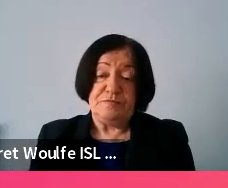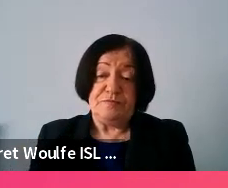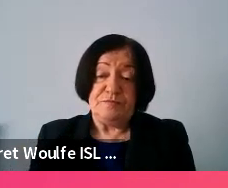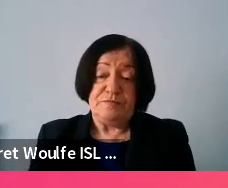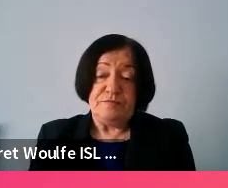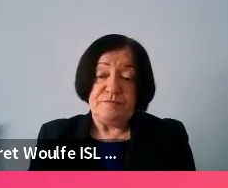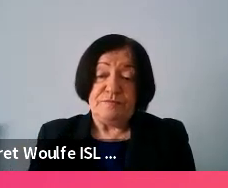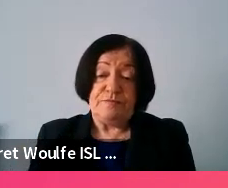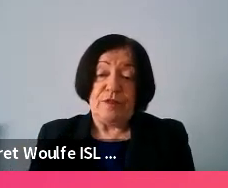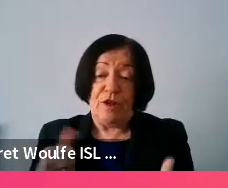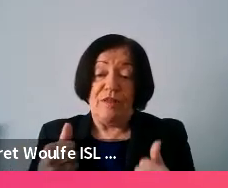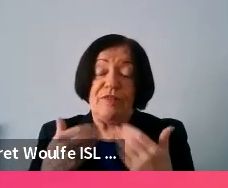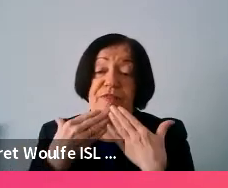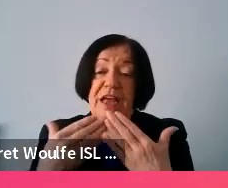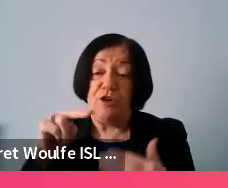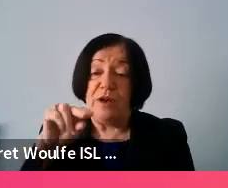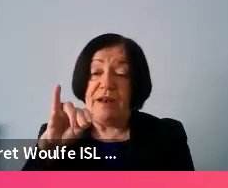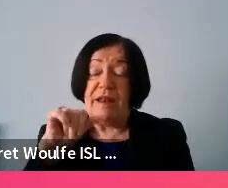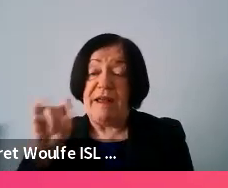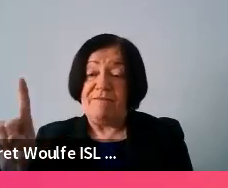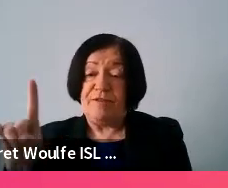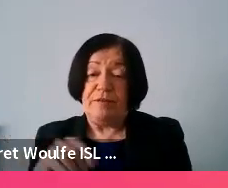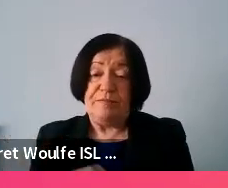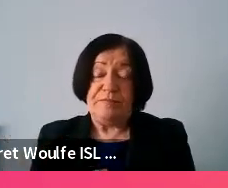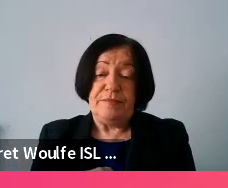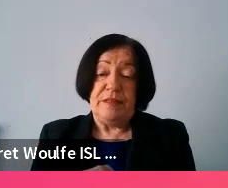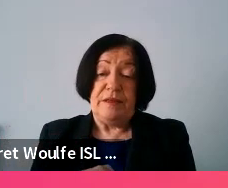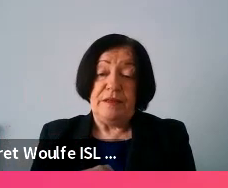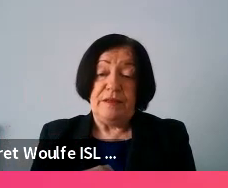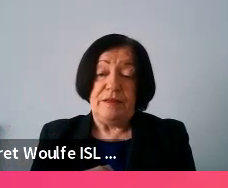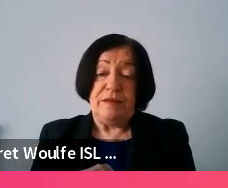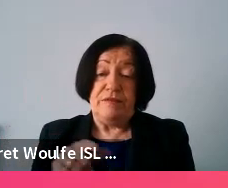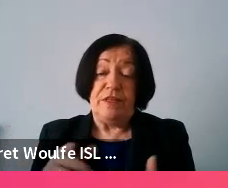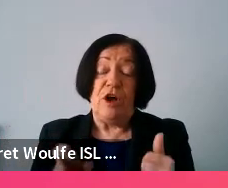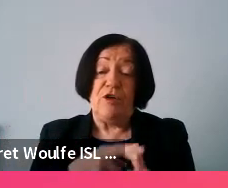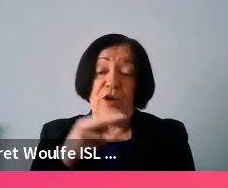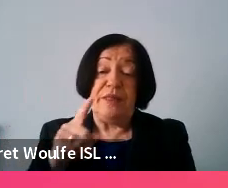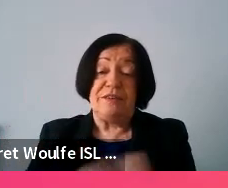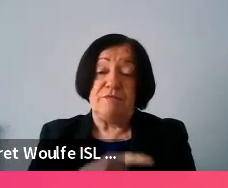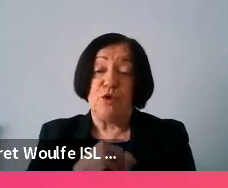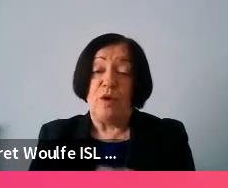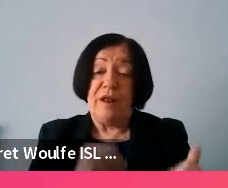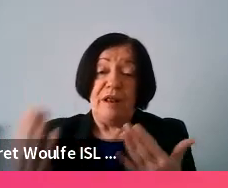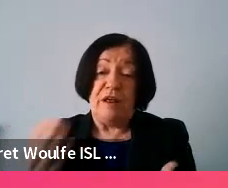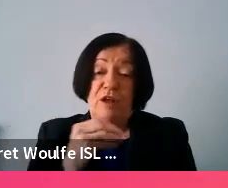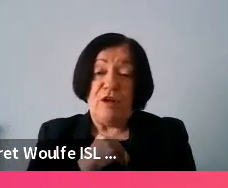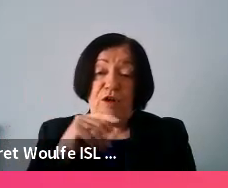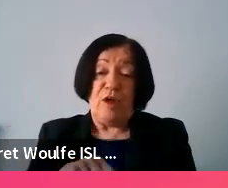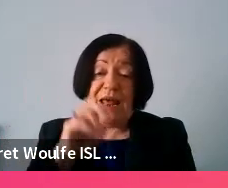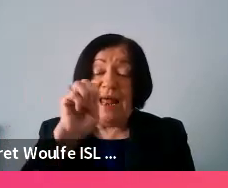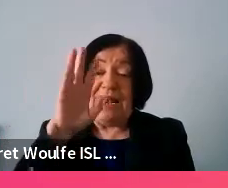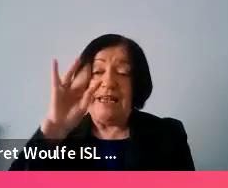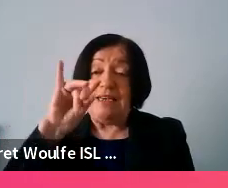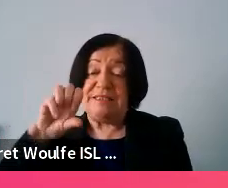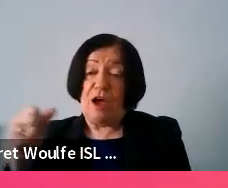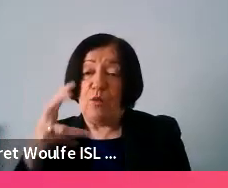great thank you so much neve uh and this is already the time to hand over to elisa who